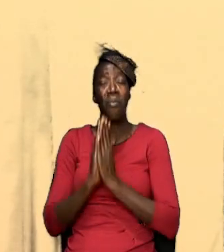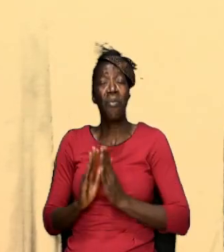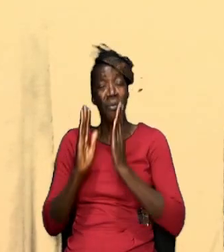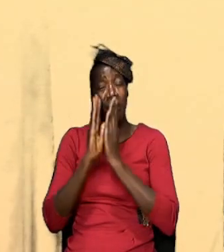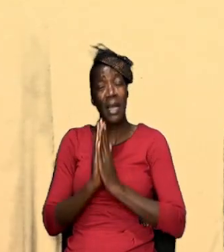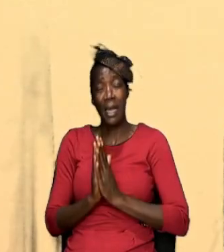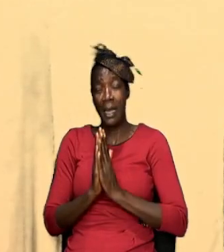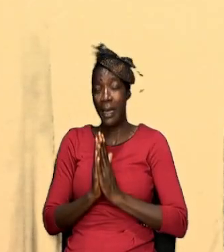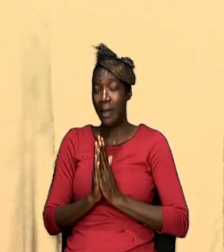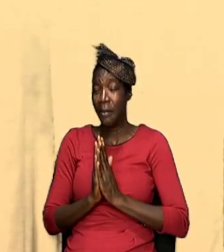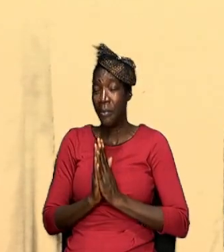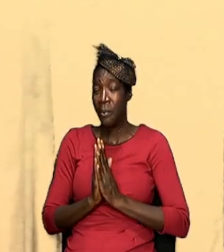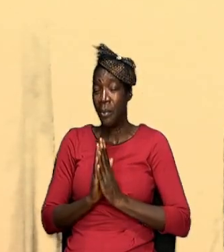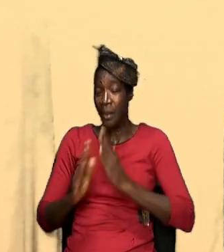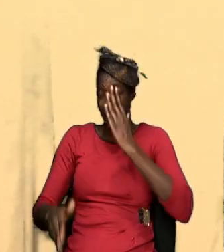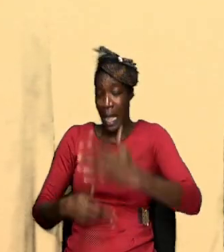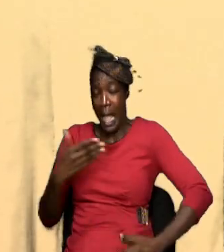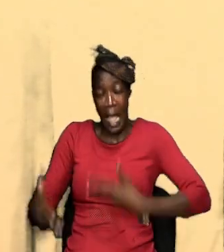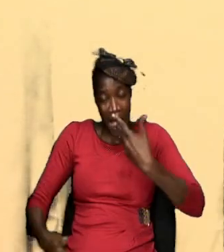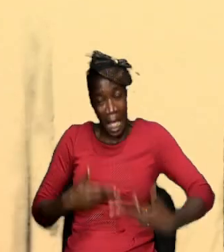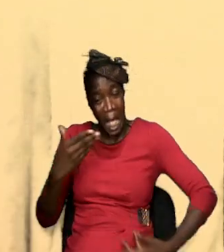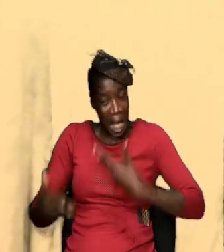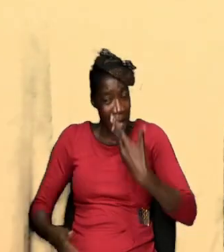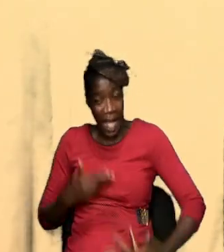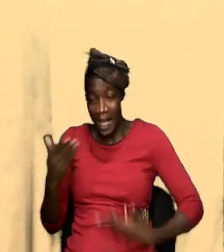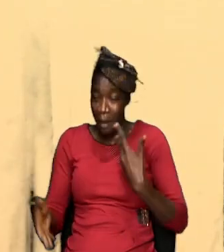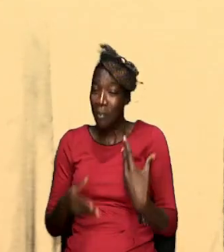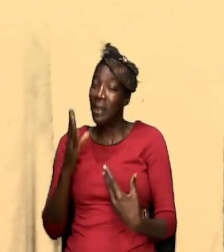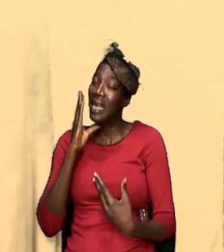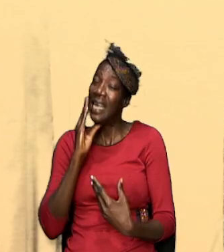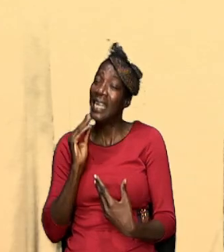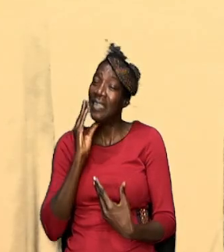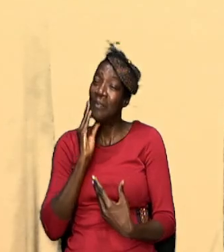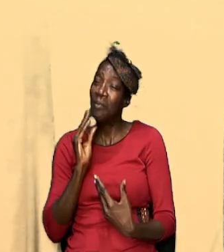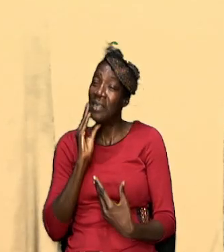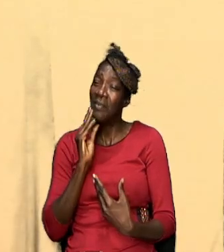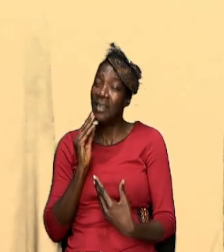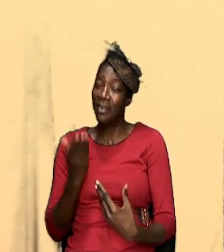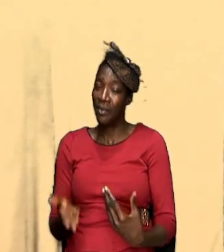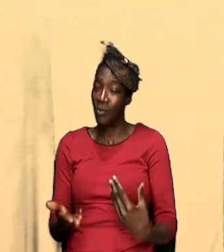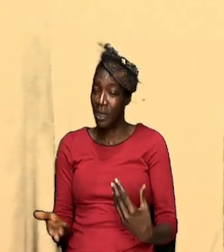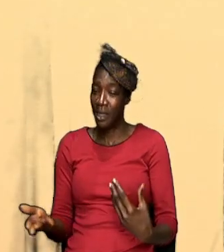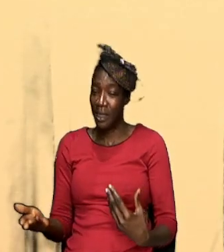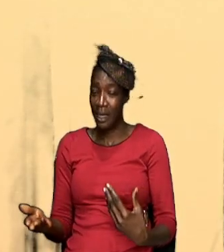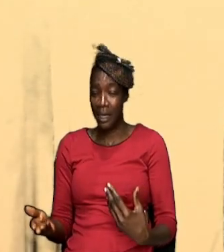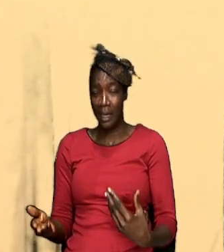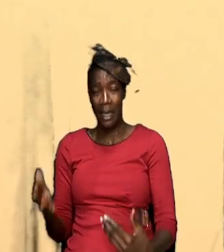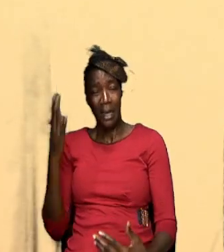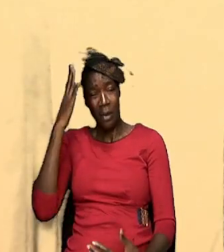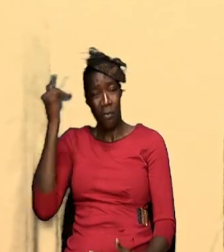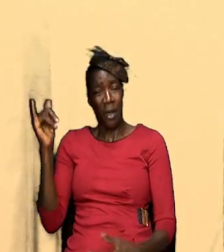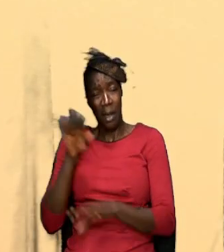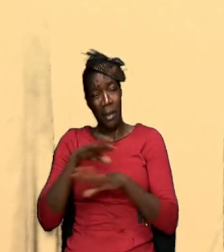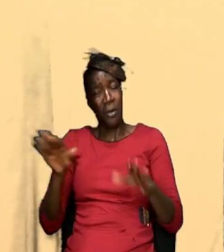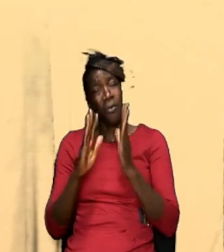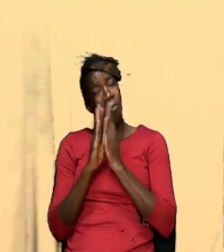be a pleasant experience. And one of the things that possibly the most is why I don't pray more.